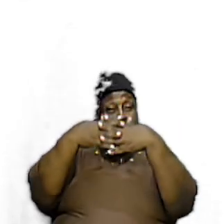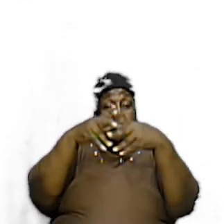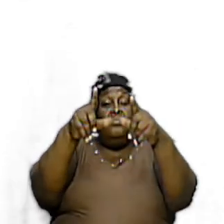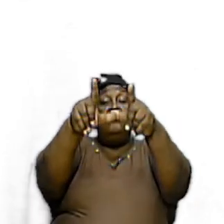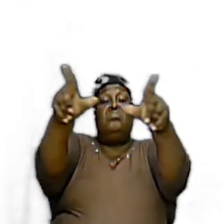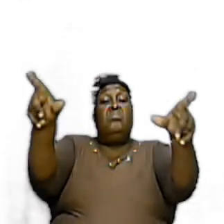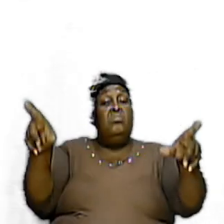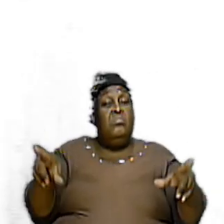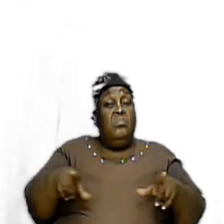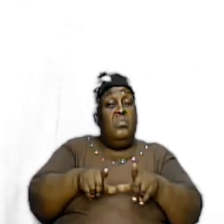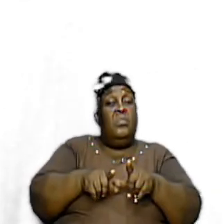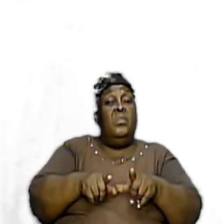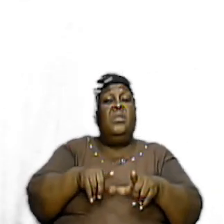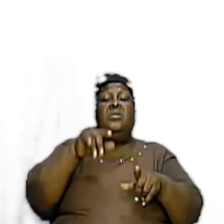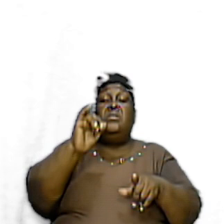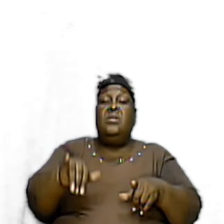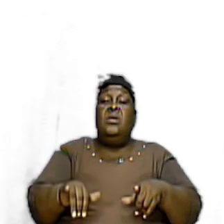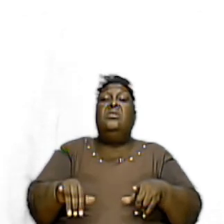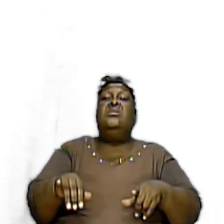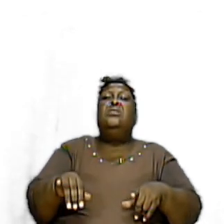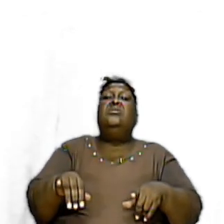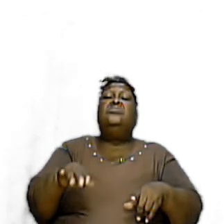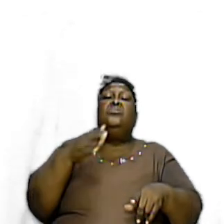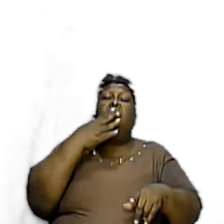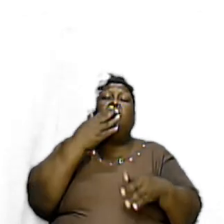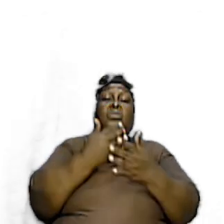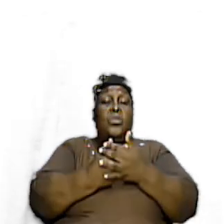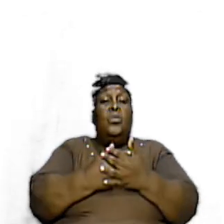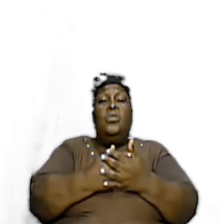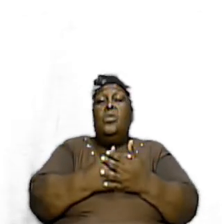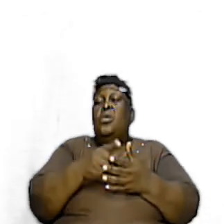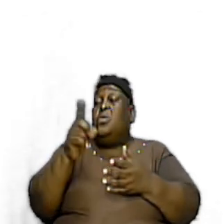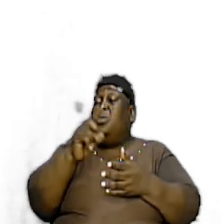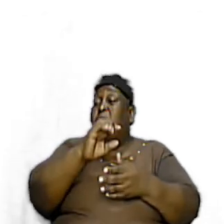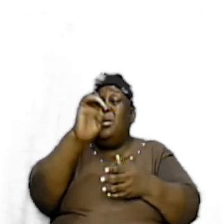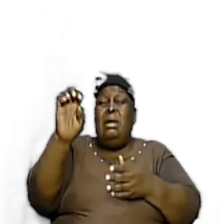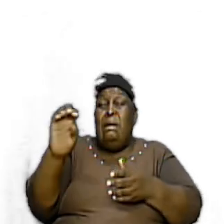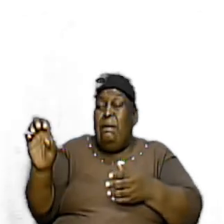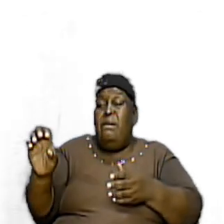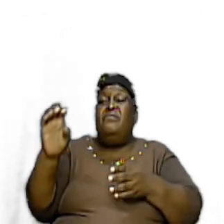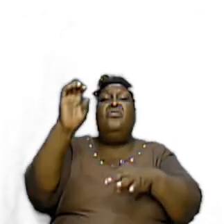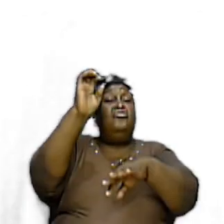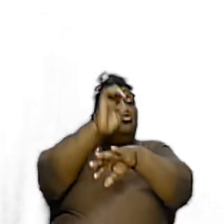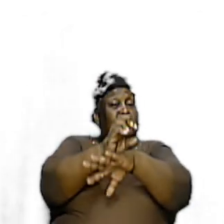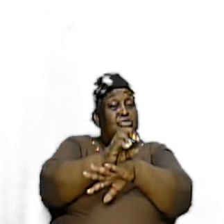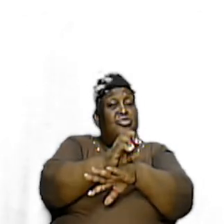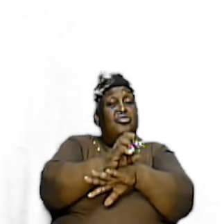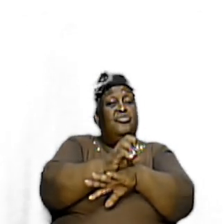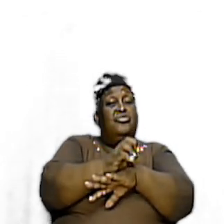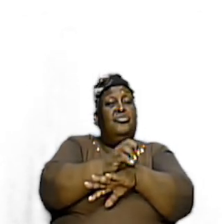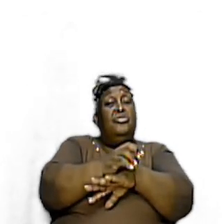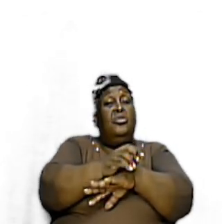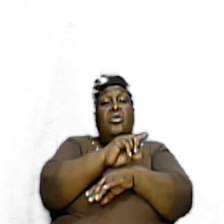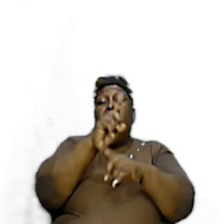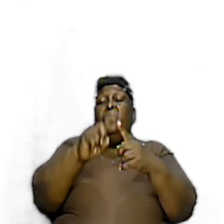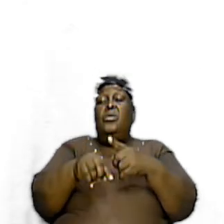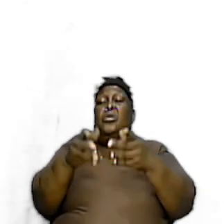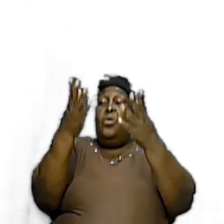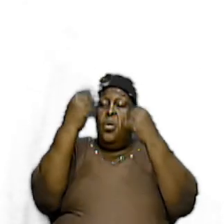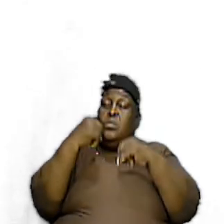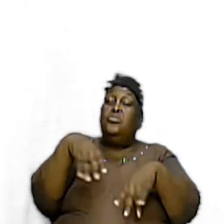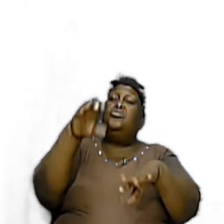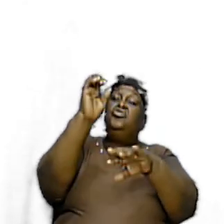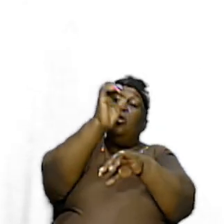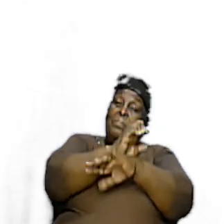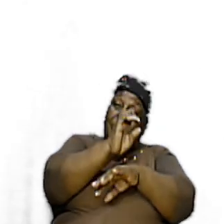Location That Is Quite Fine Wherever Across The Globe The Church Is When It Comes To Jesus Christ And